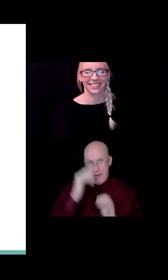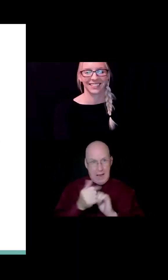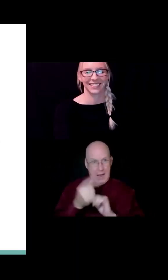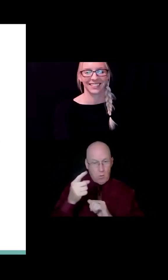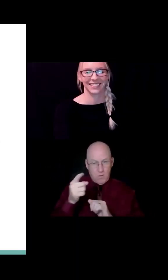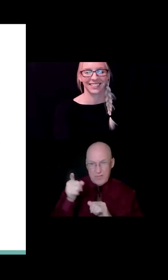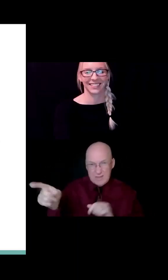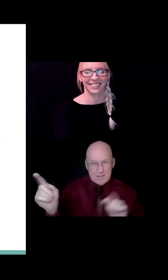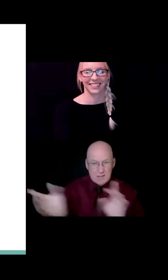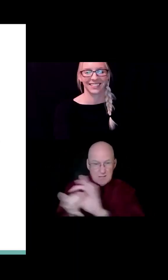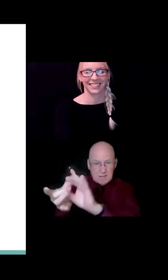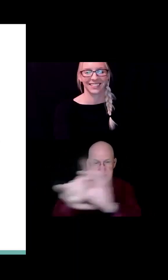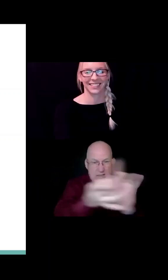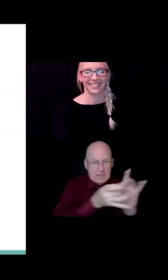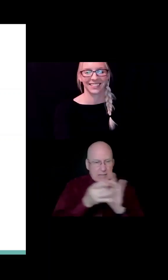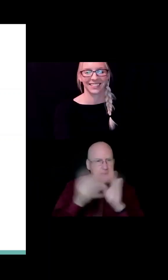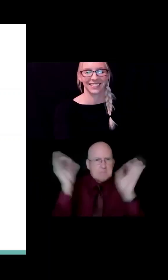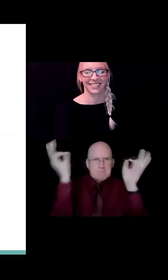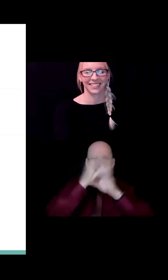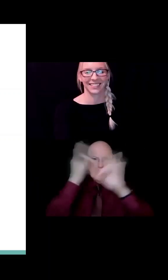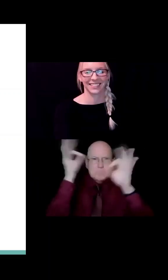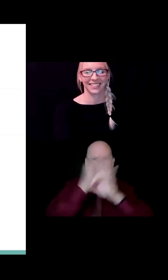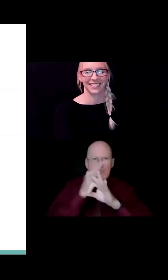are interconnected to each other and to us.